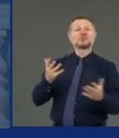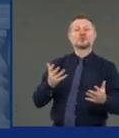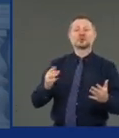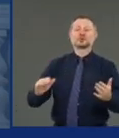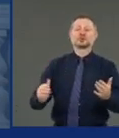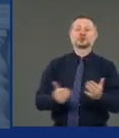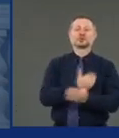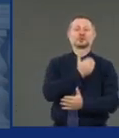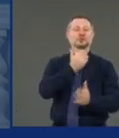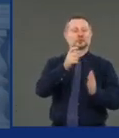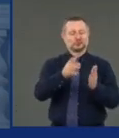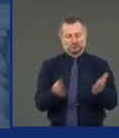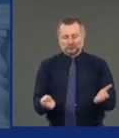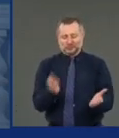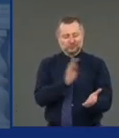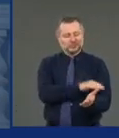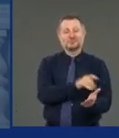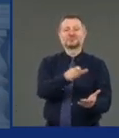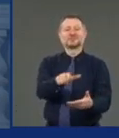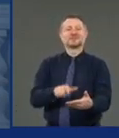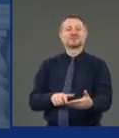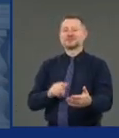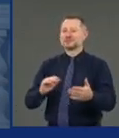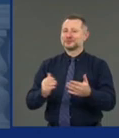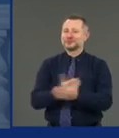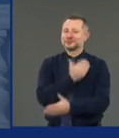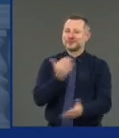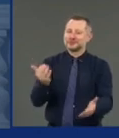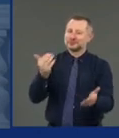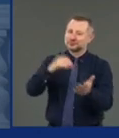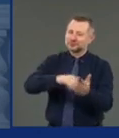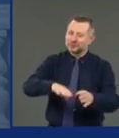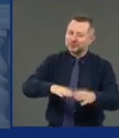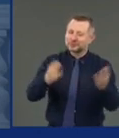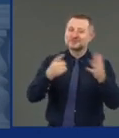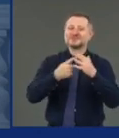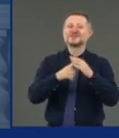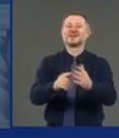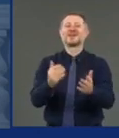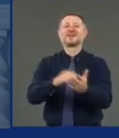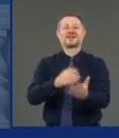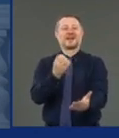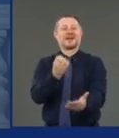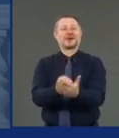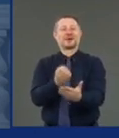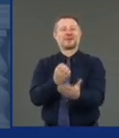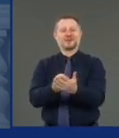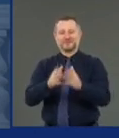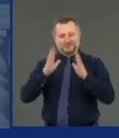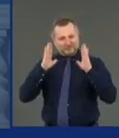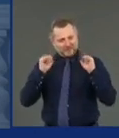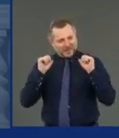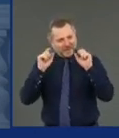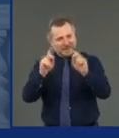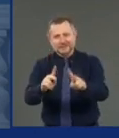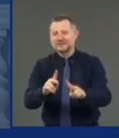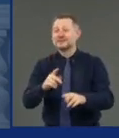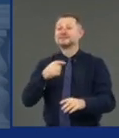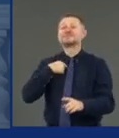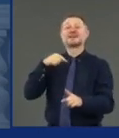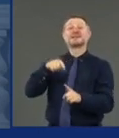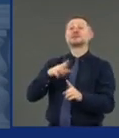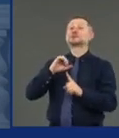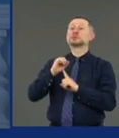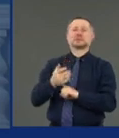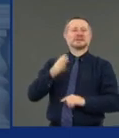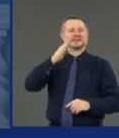reopening, restarting the economy. This is all a situation that has never happened